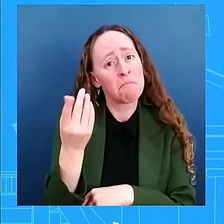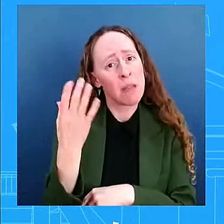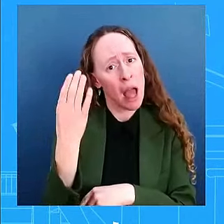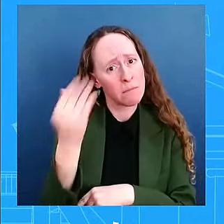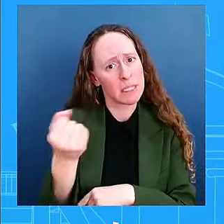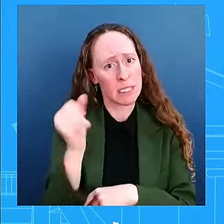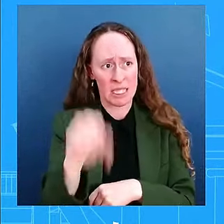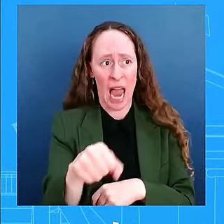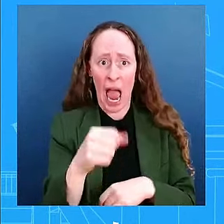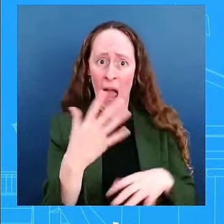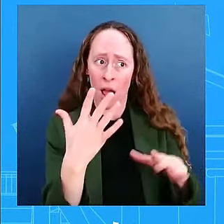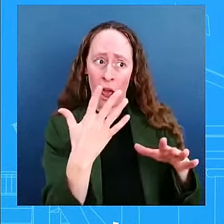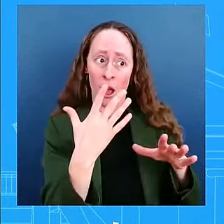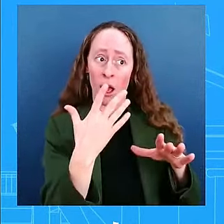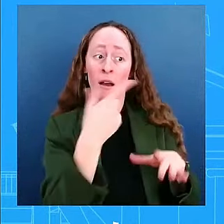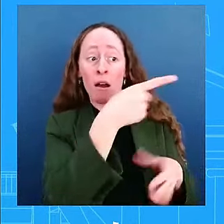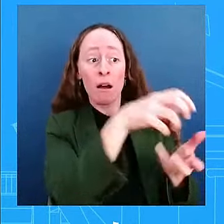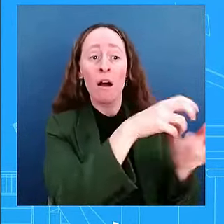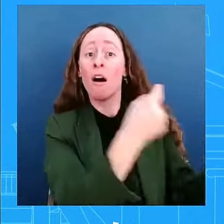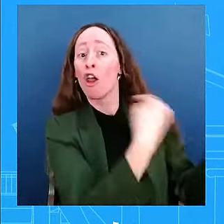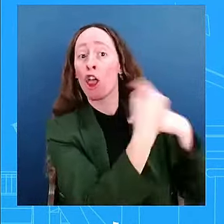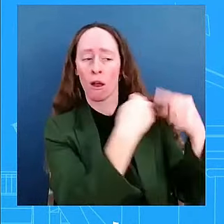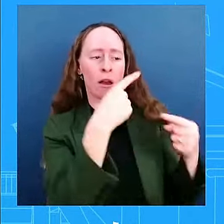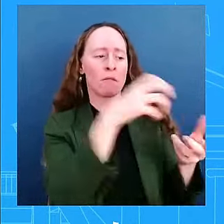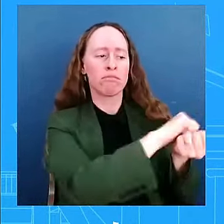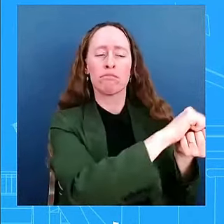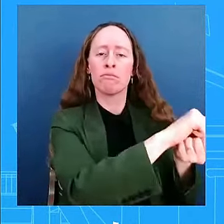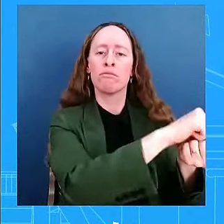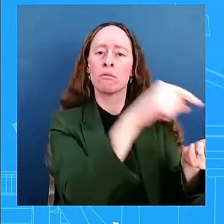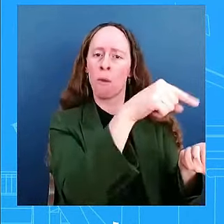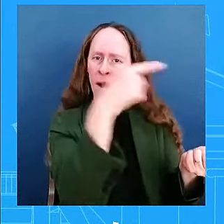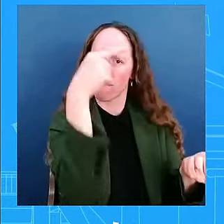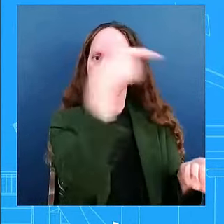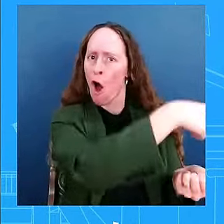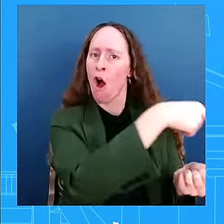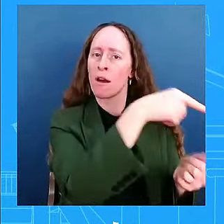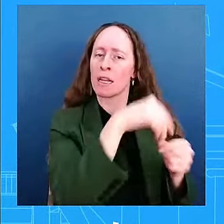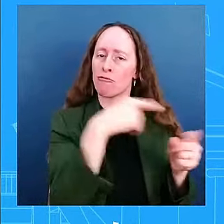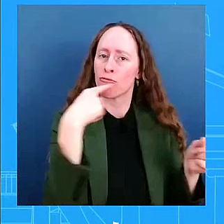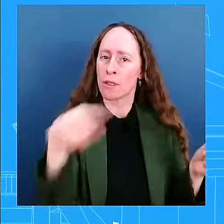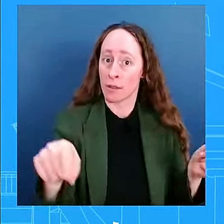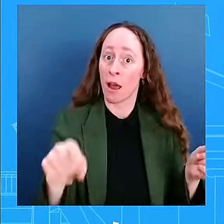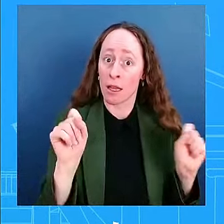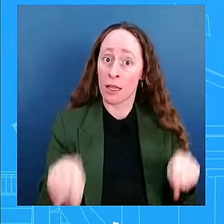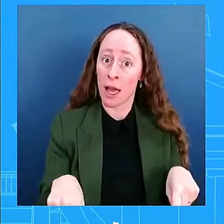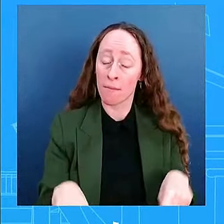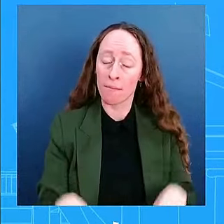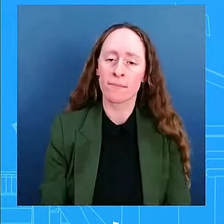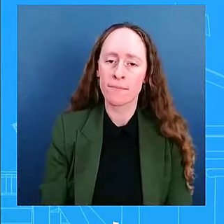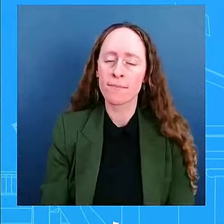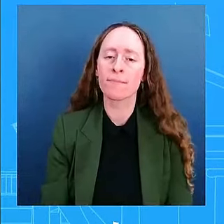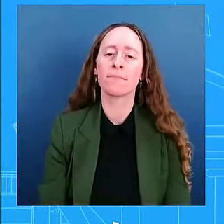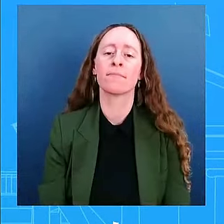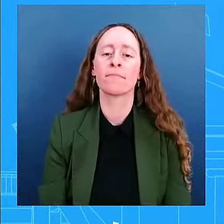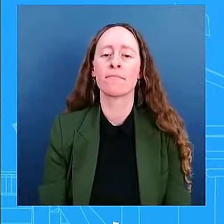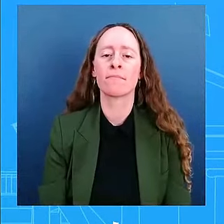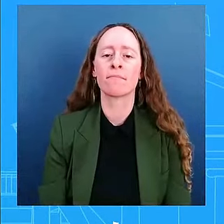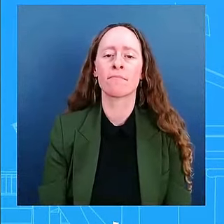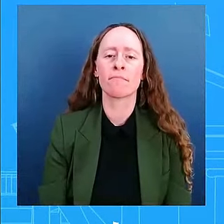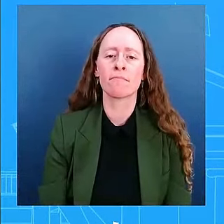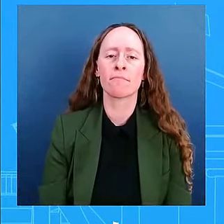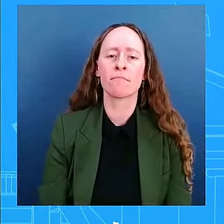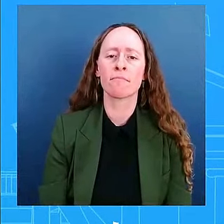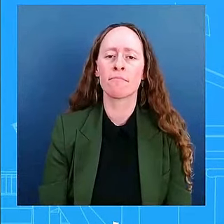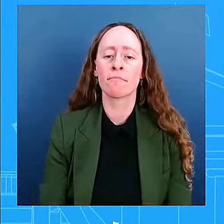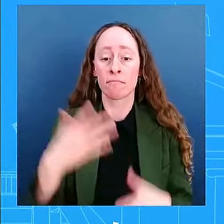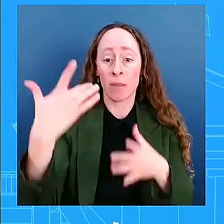them and, uh, to deny Russian forces that are using staging locations just across the border, safe haven. That was what